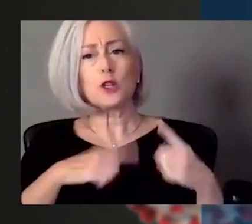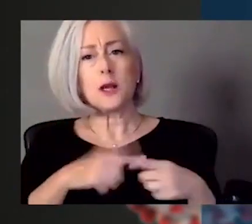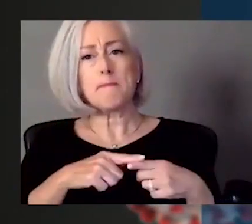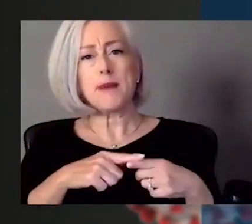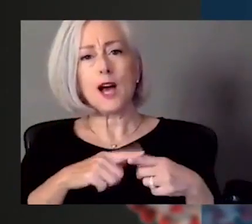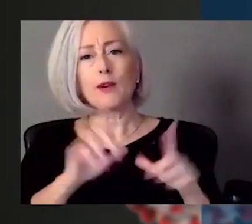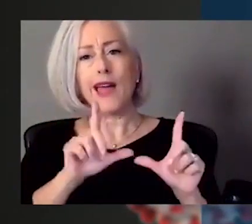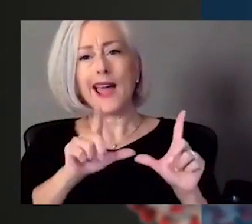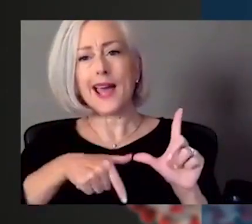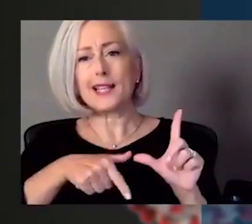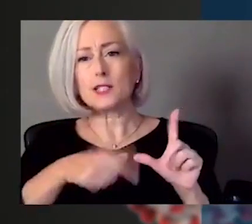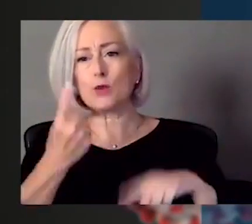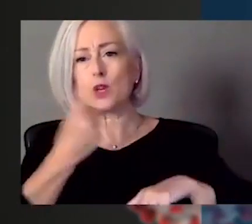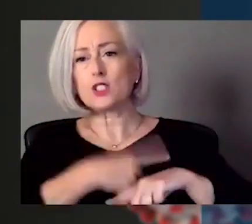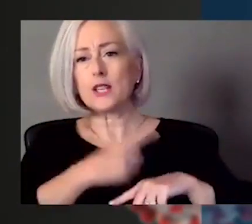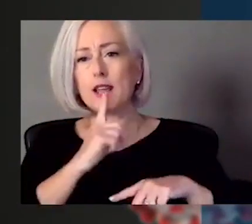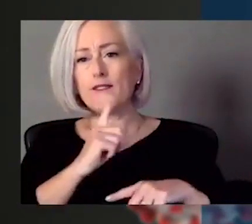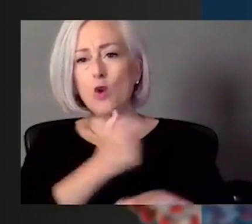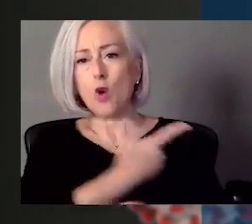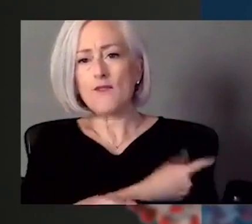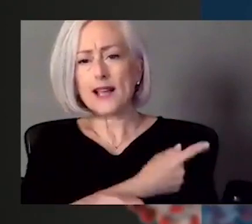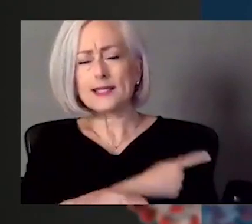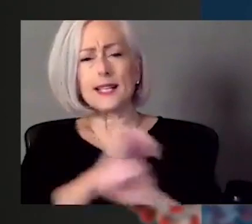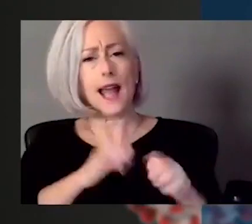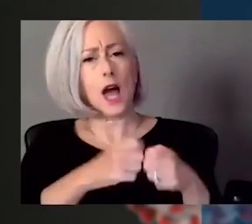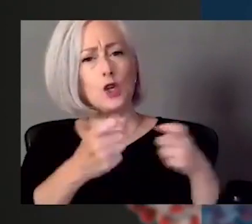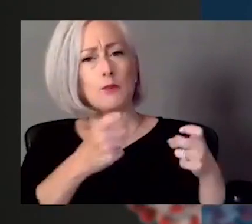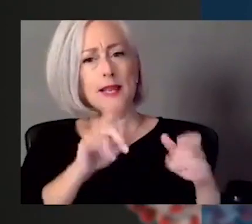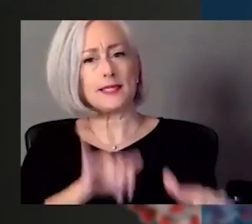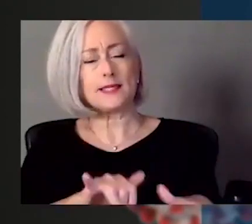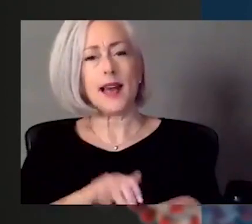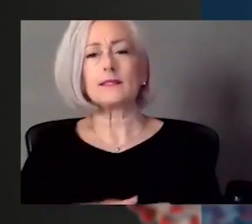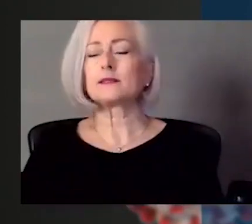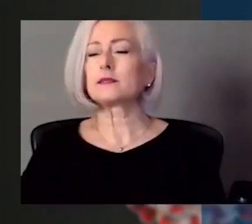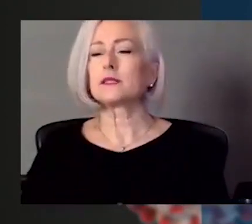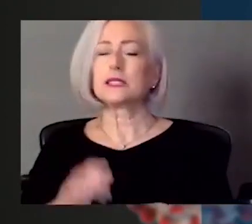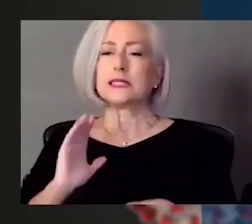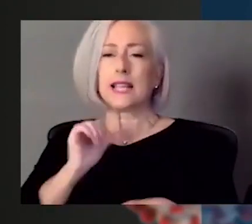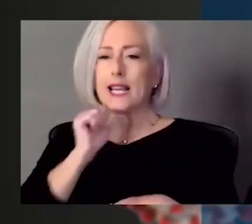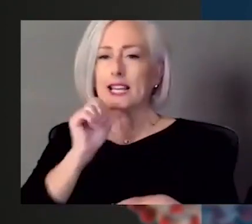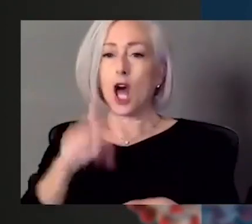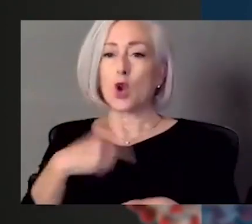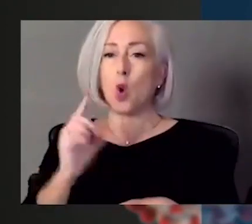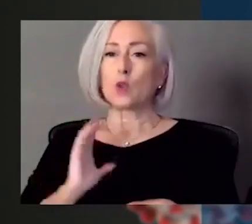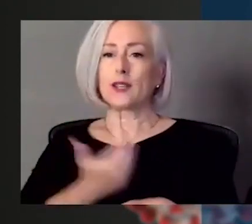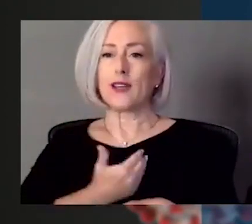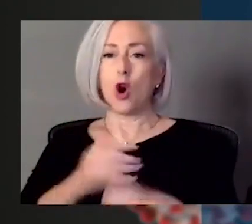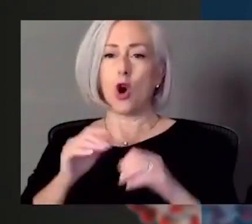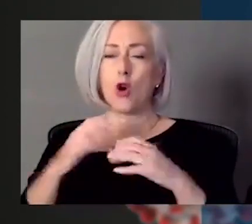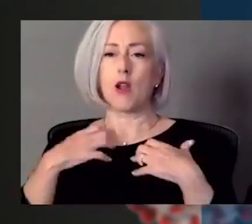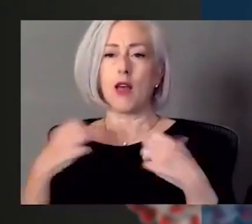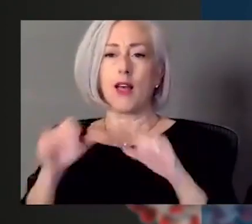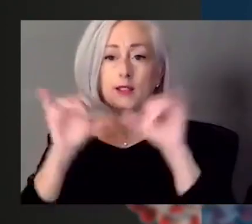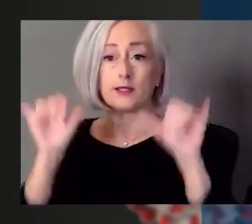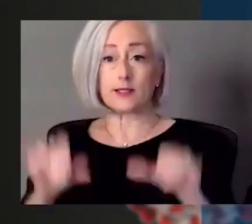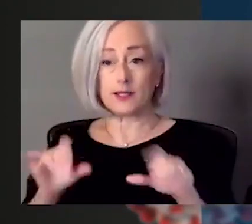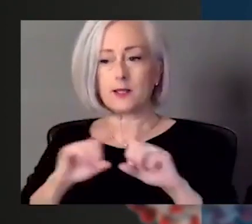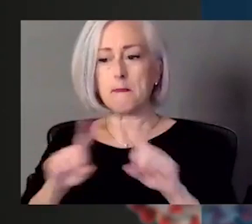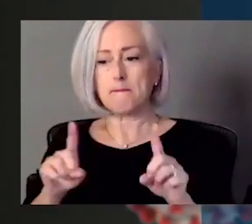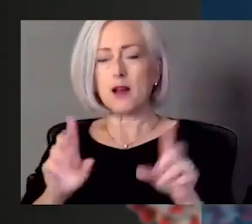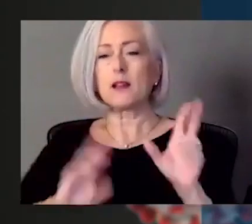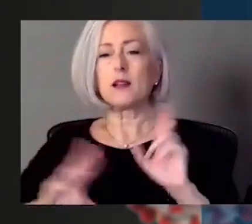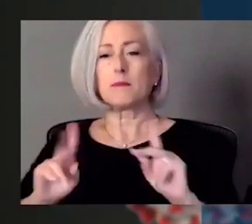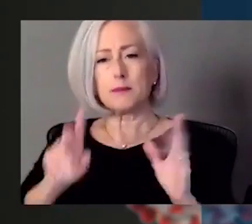managing all of this? So I think it's not just our health system, but others that are dealing with their inventory with an impending